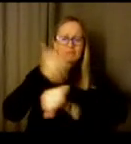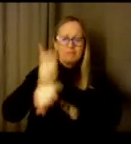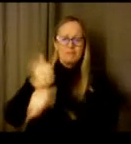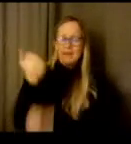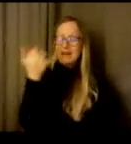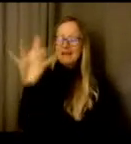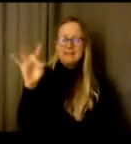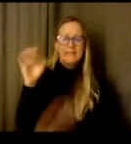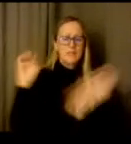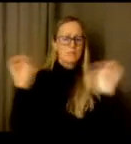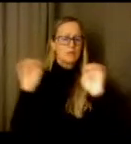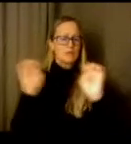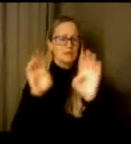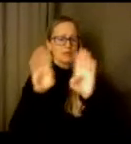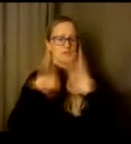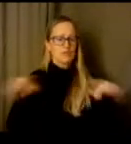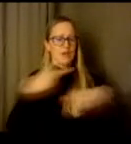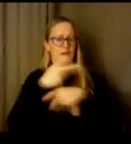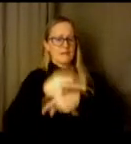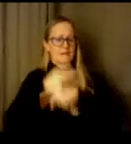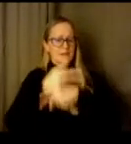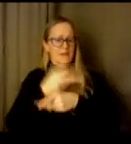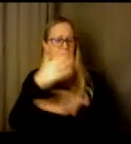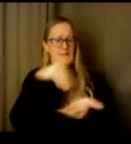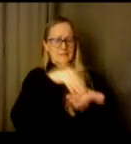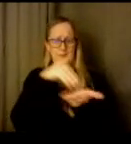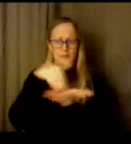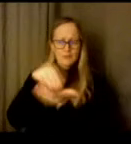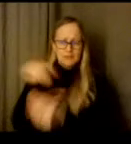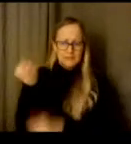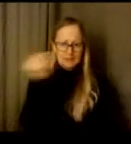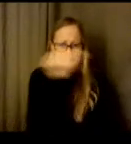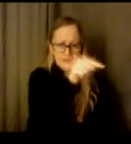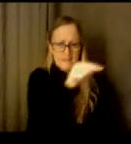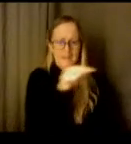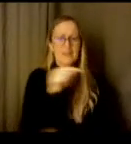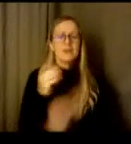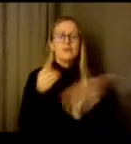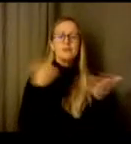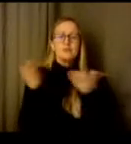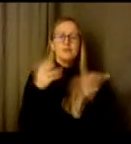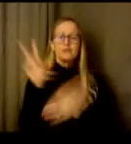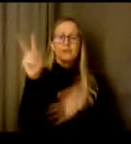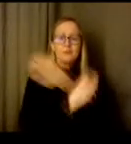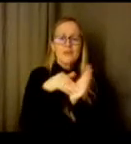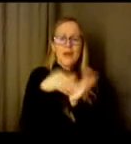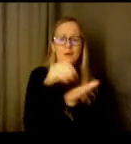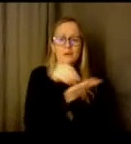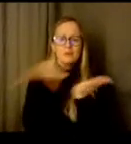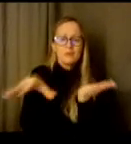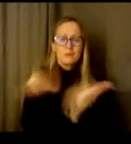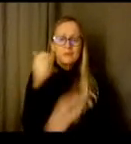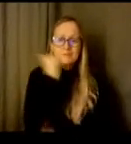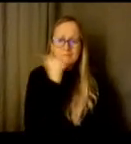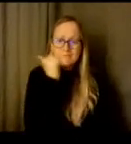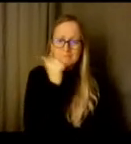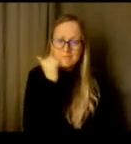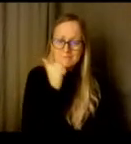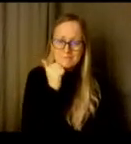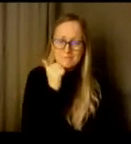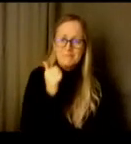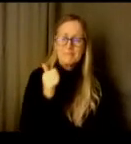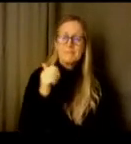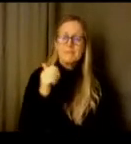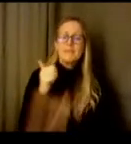this school year. And those child care centers serve 2,000 students daily. He's helped build institutional alignment